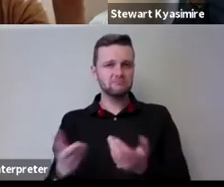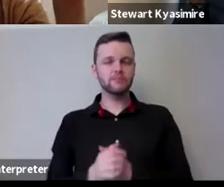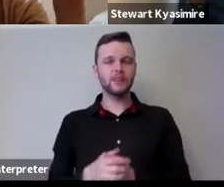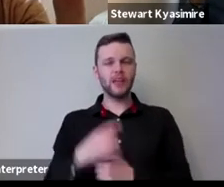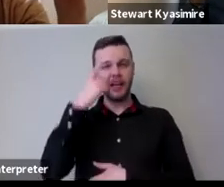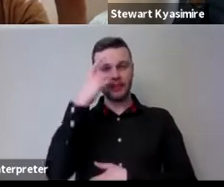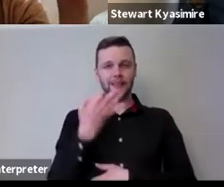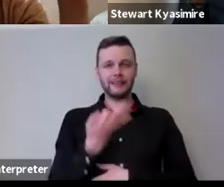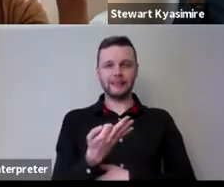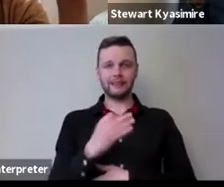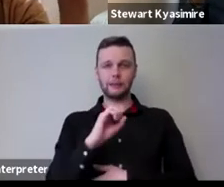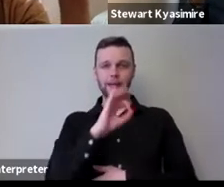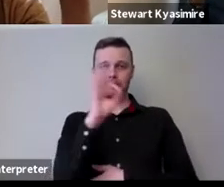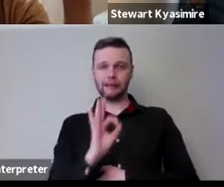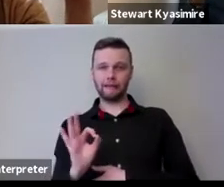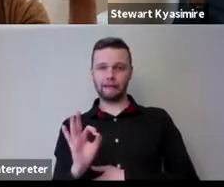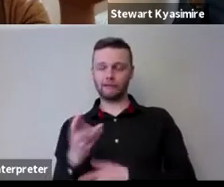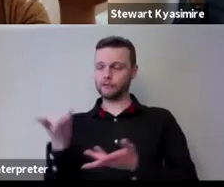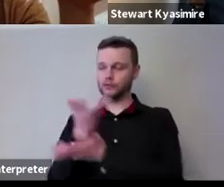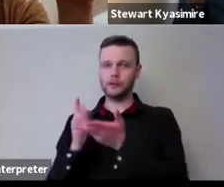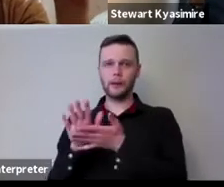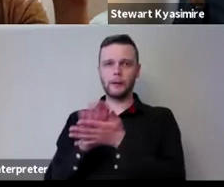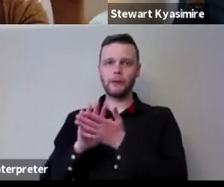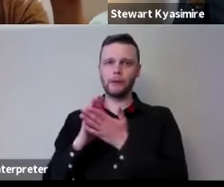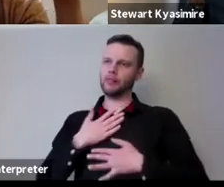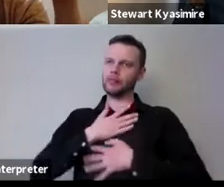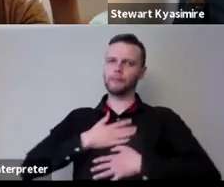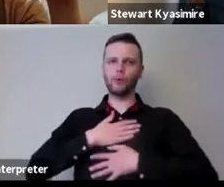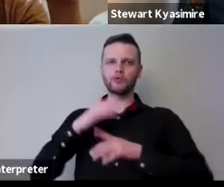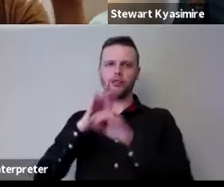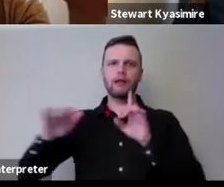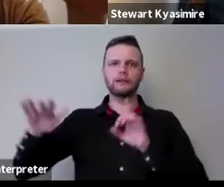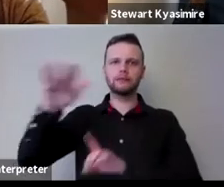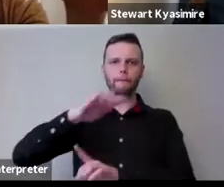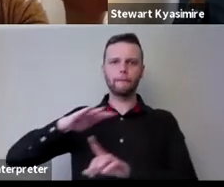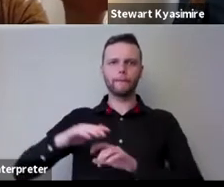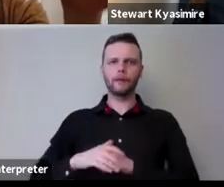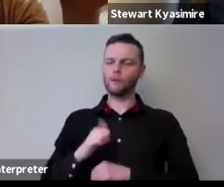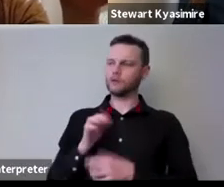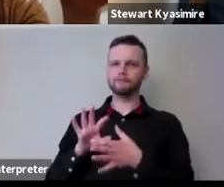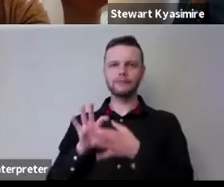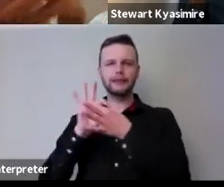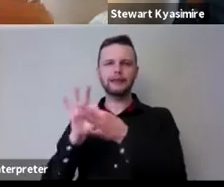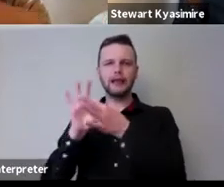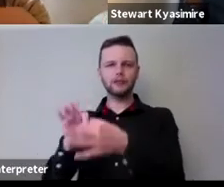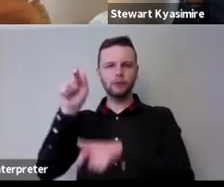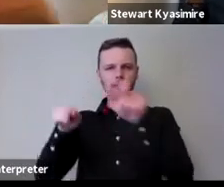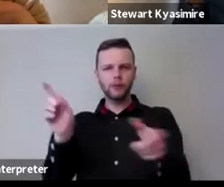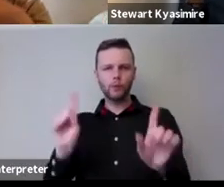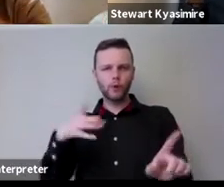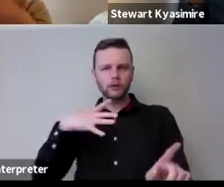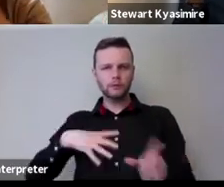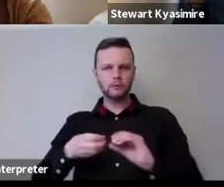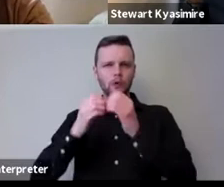of those conversations end up being conversations about an emotional landscape and what kind of connection you want to make with people and so Corrine I was